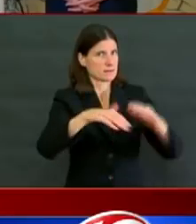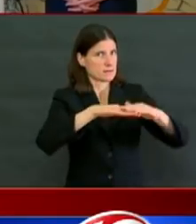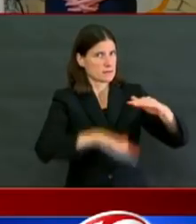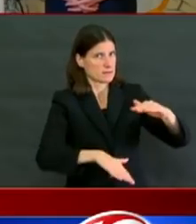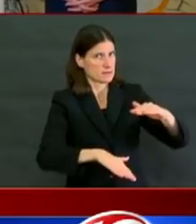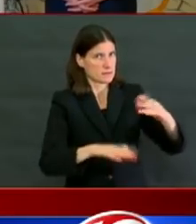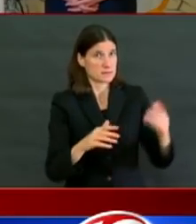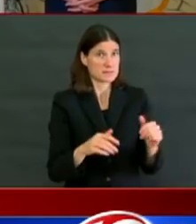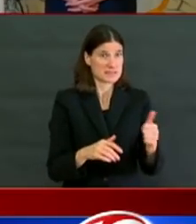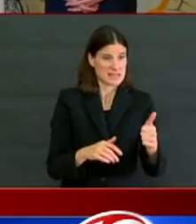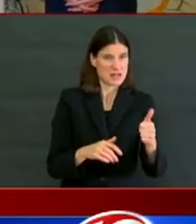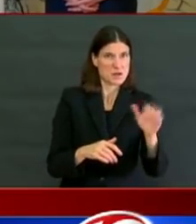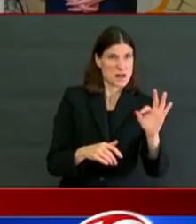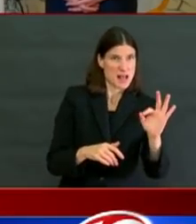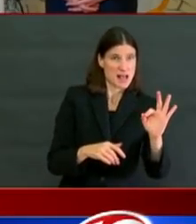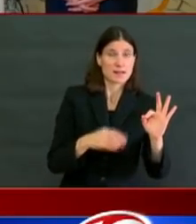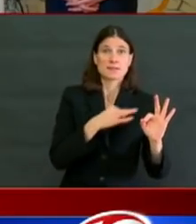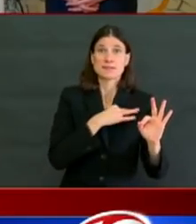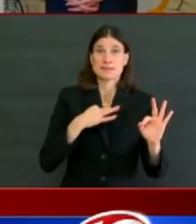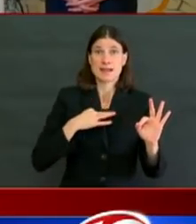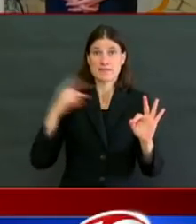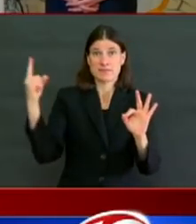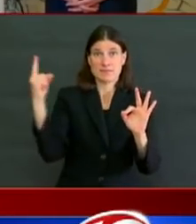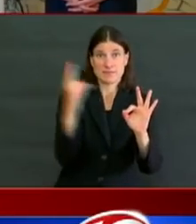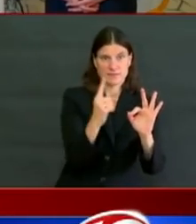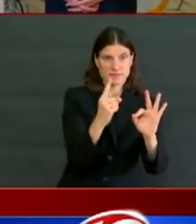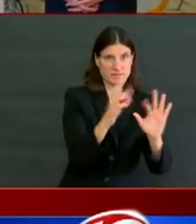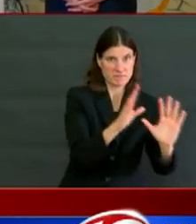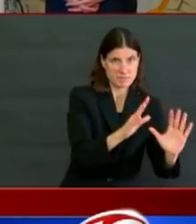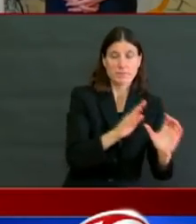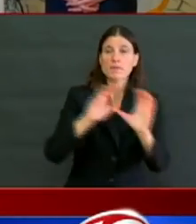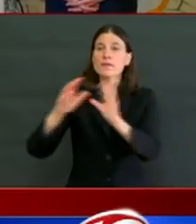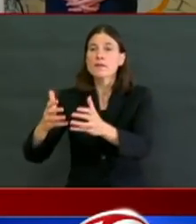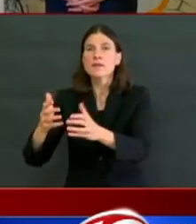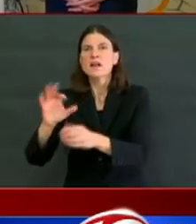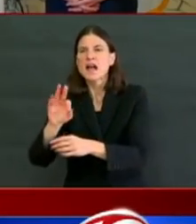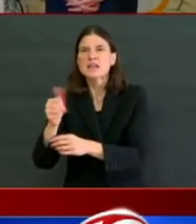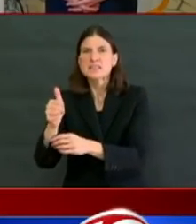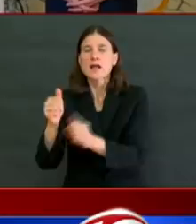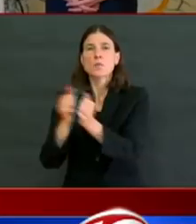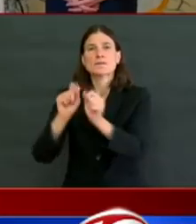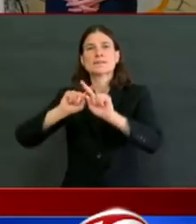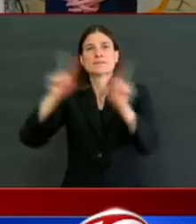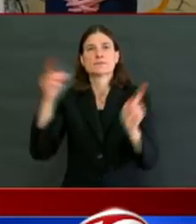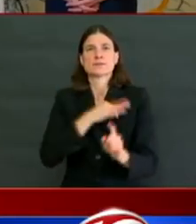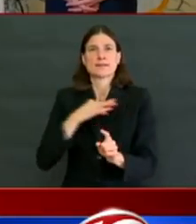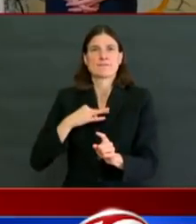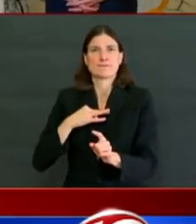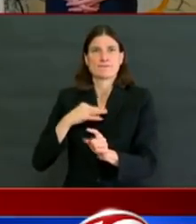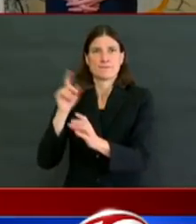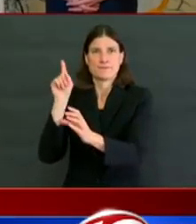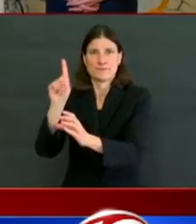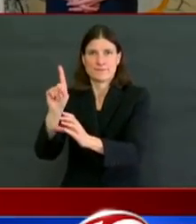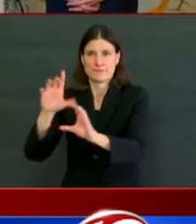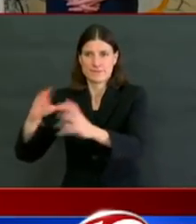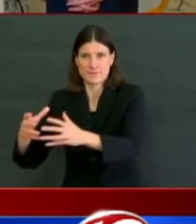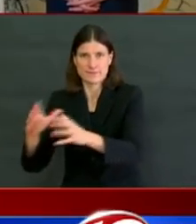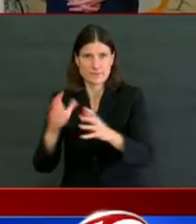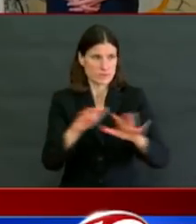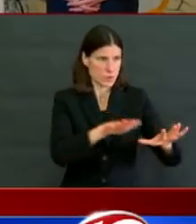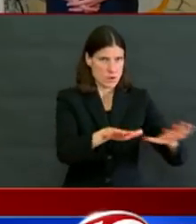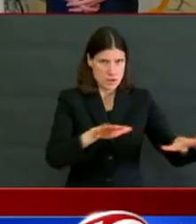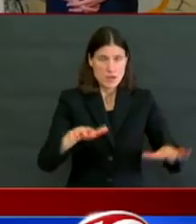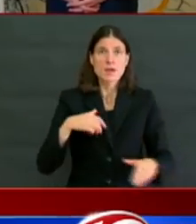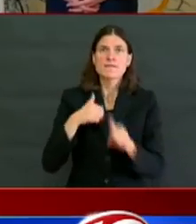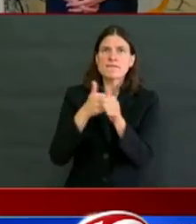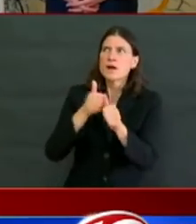We'll be following CDC cleaning guidelines, new drop-off and new pickup protocols, temperature screening for